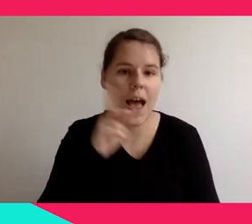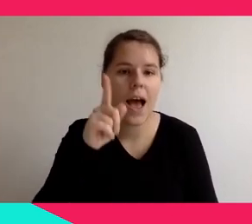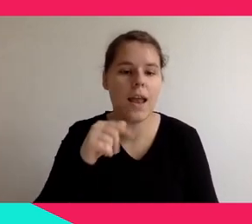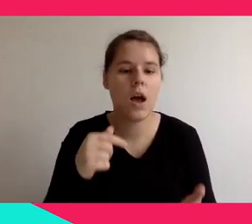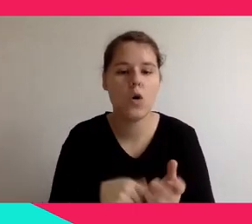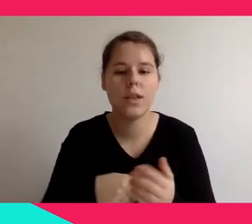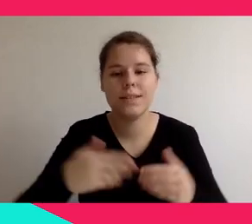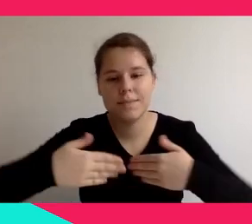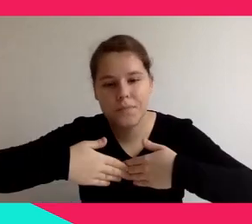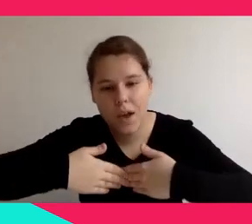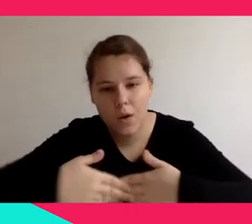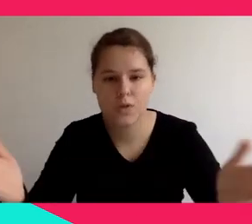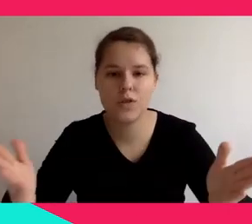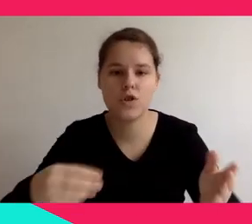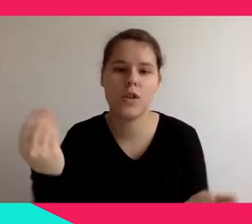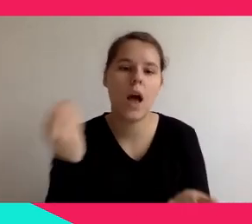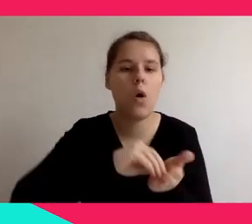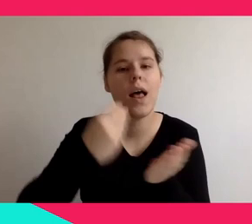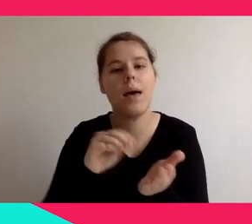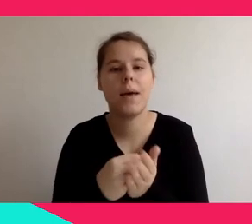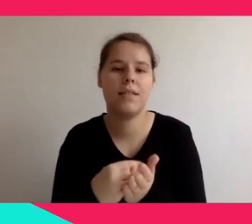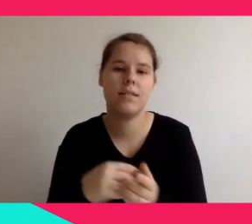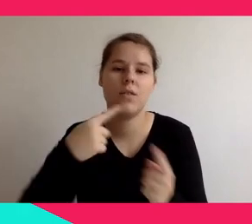to a mixed reality headset.